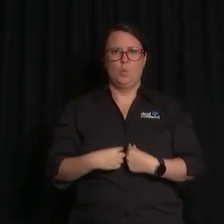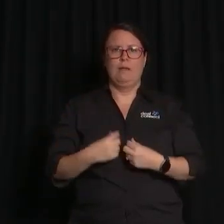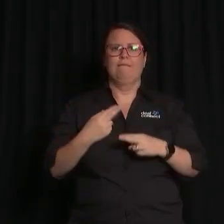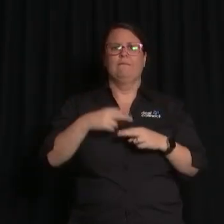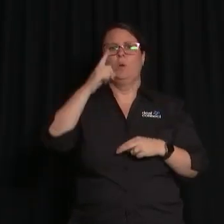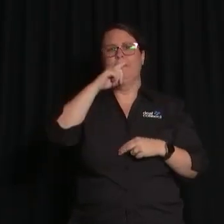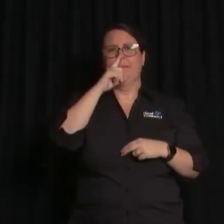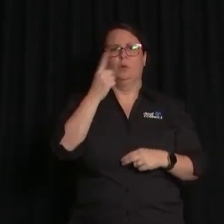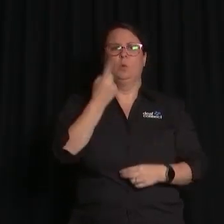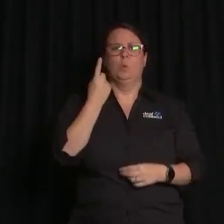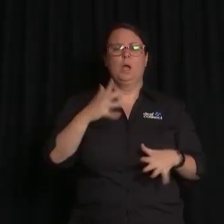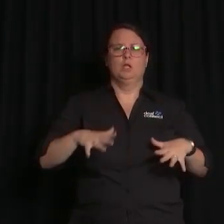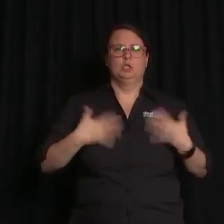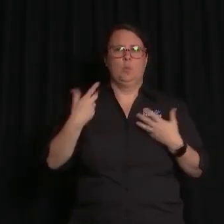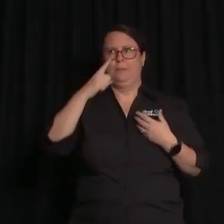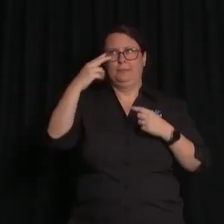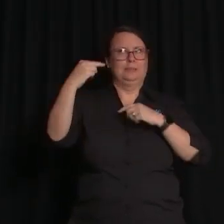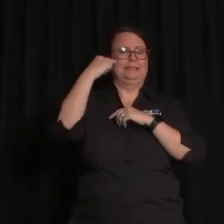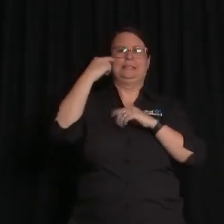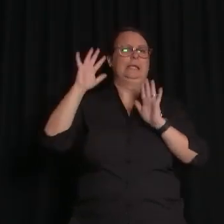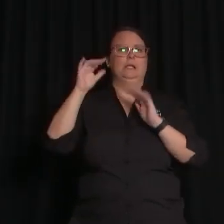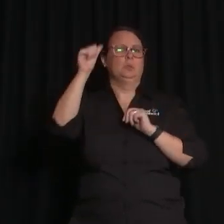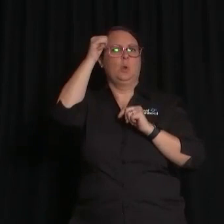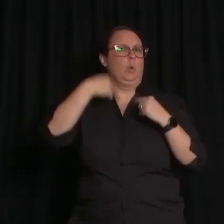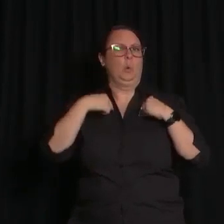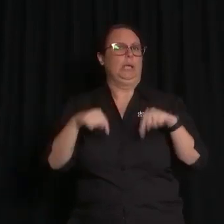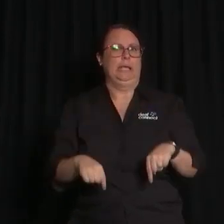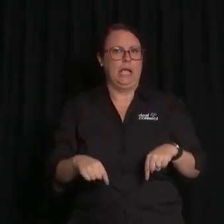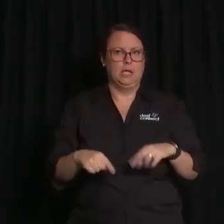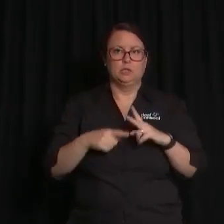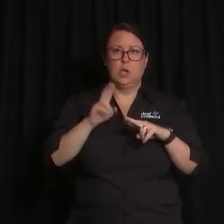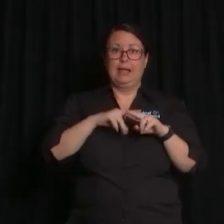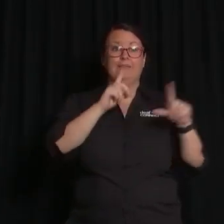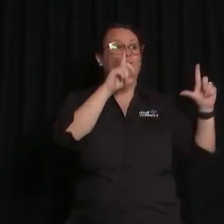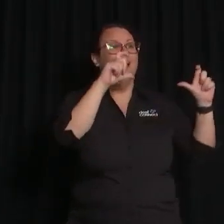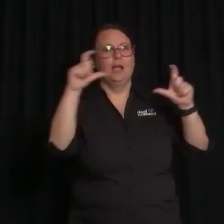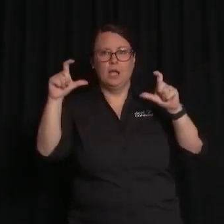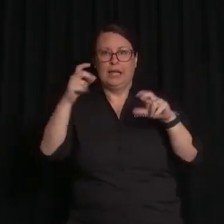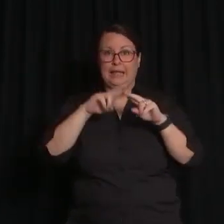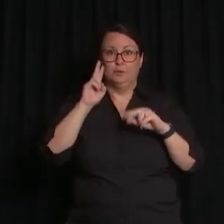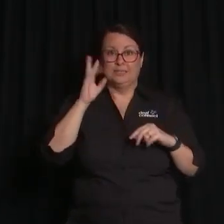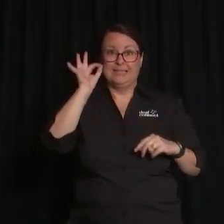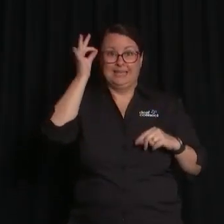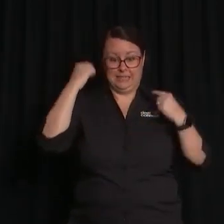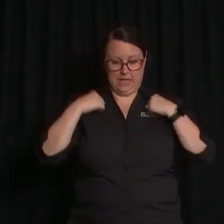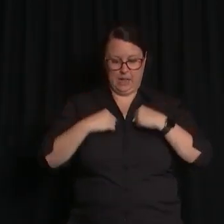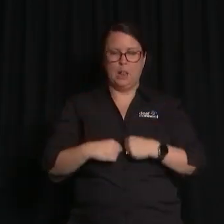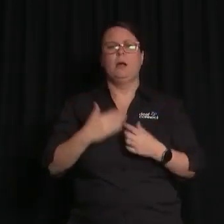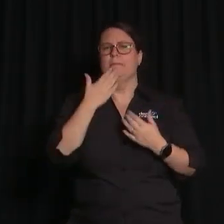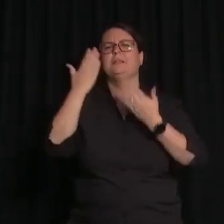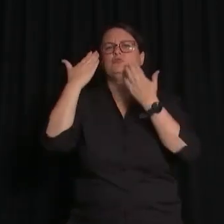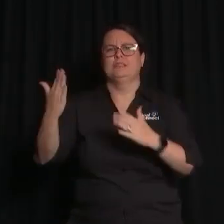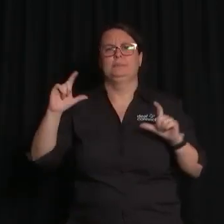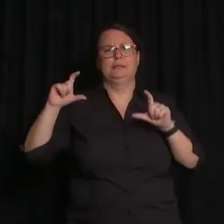who would like to remain anonymous. So please be mindful that if you are taking photos, so we can, you know, respect